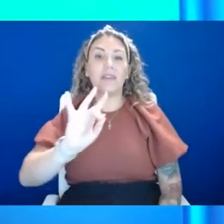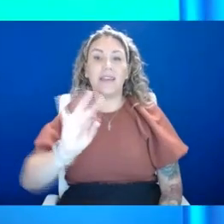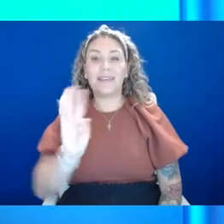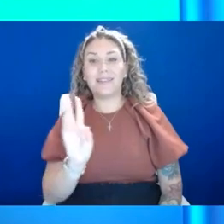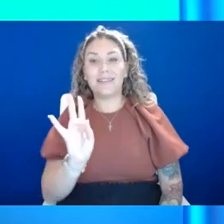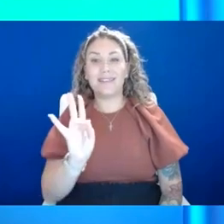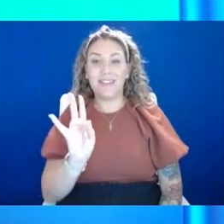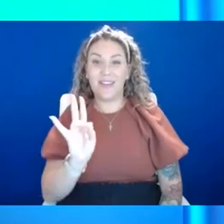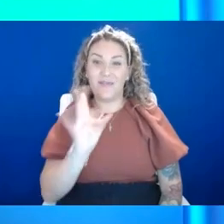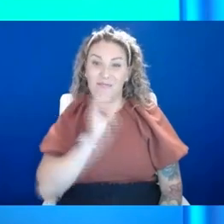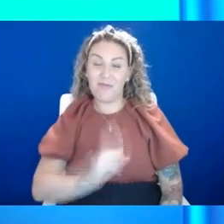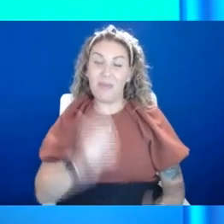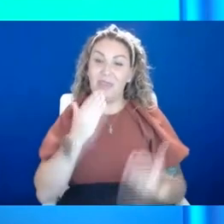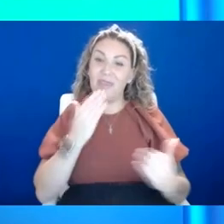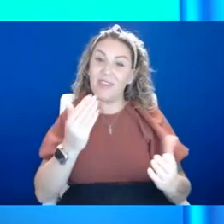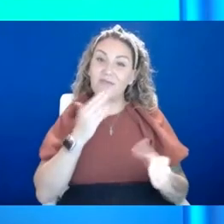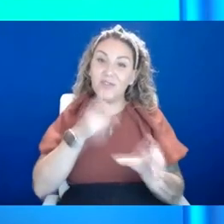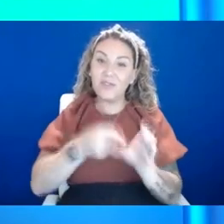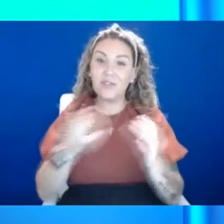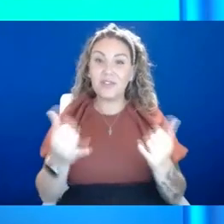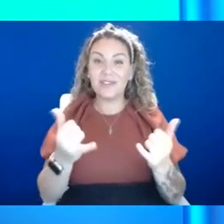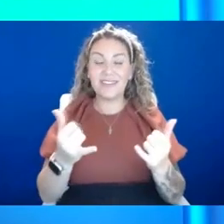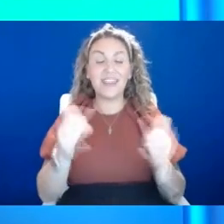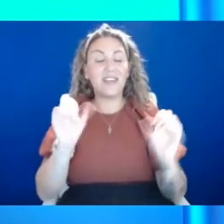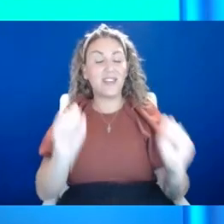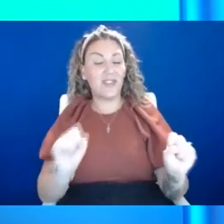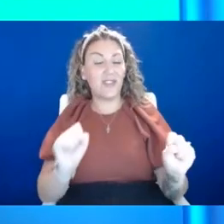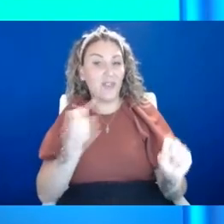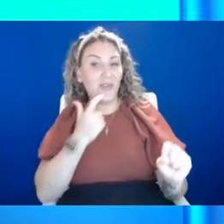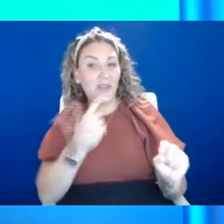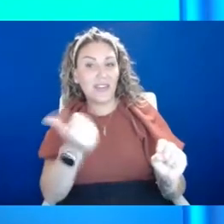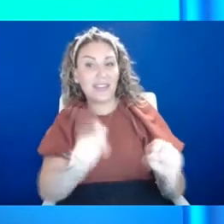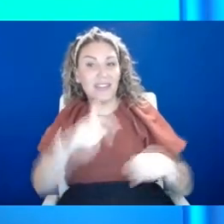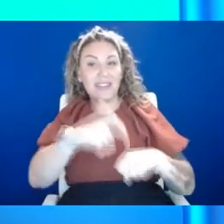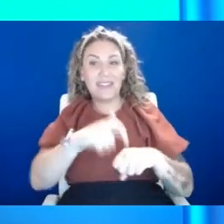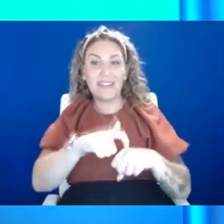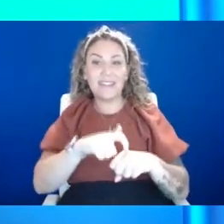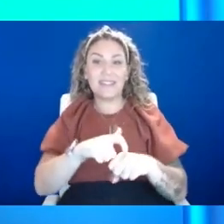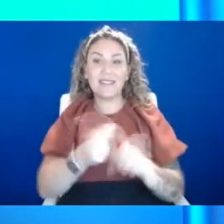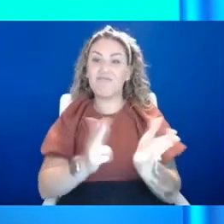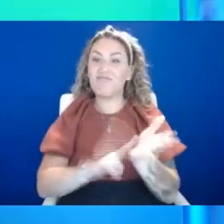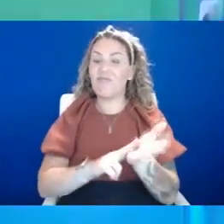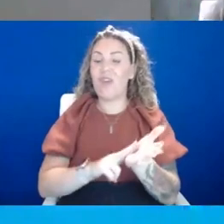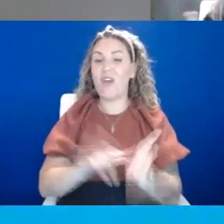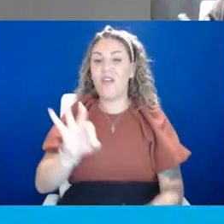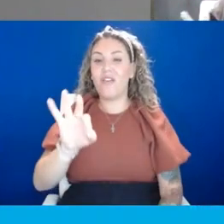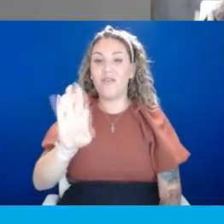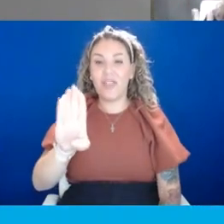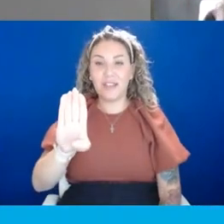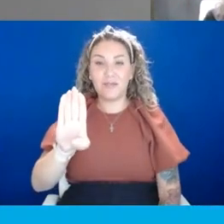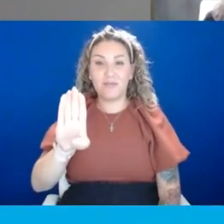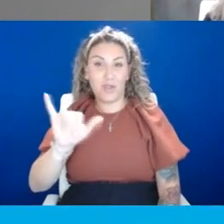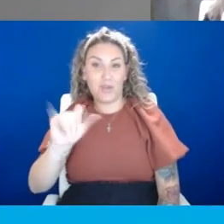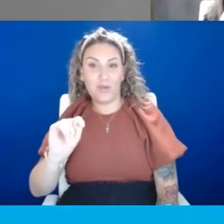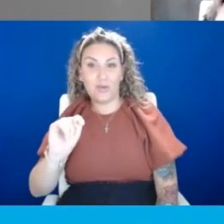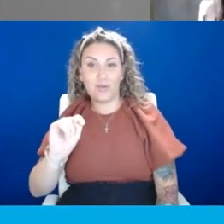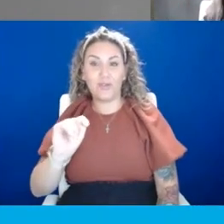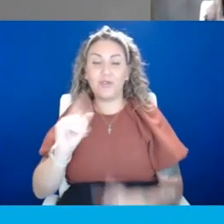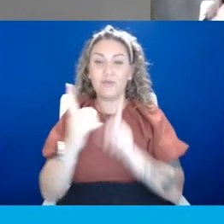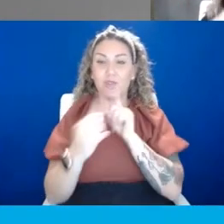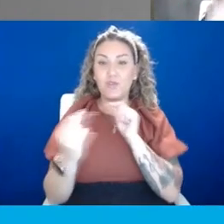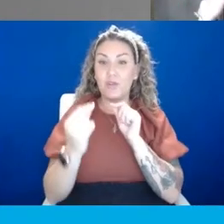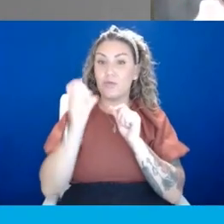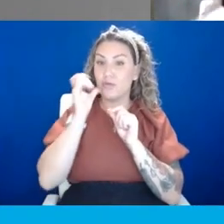for being with us today. Don't forget you can catch our shows anytime by logging onto Facebook, YouTube and on Twitter. Coming up tomorrow, we look back at the